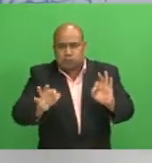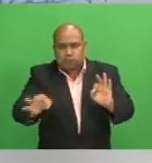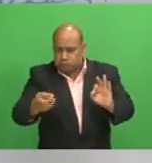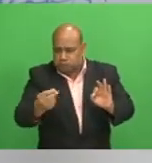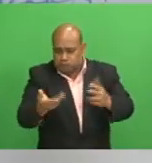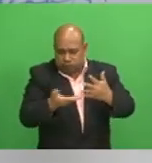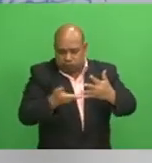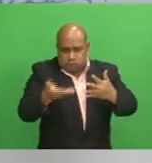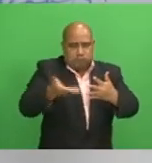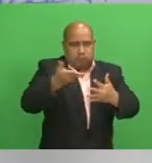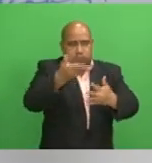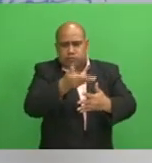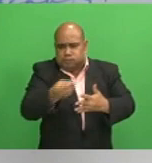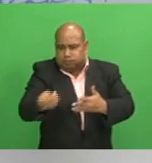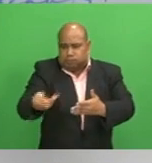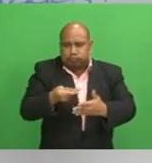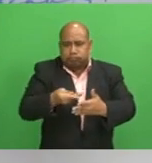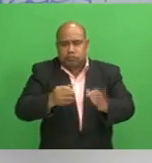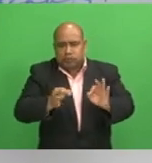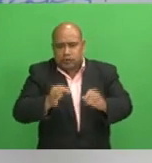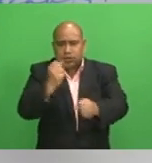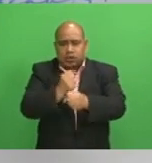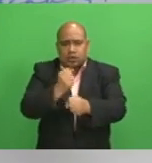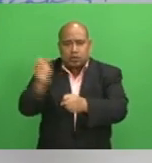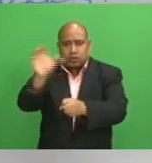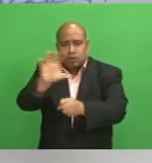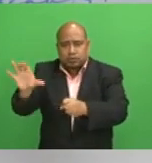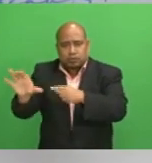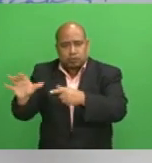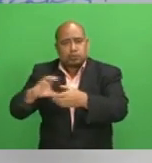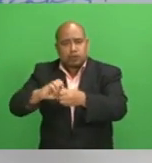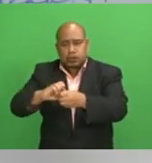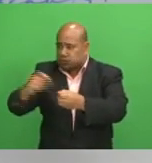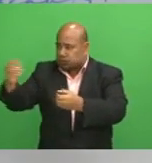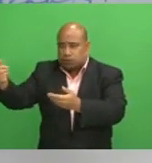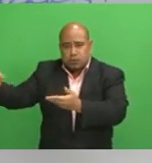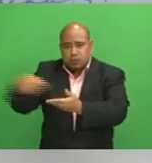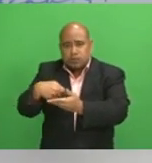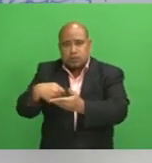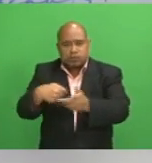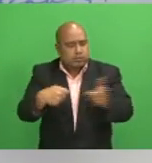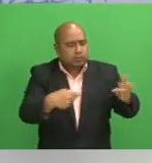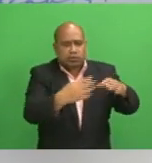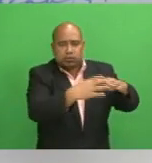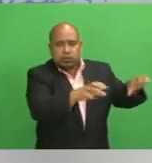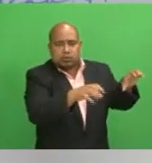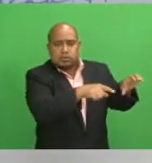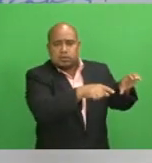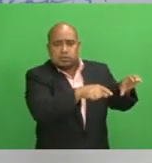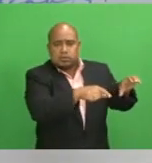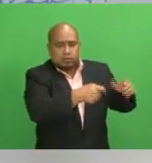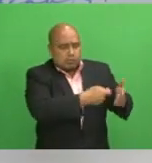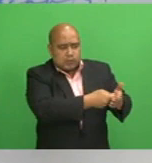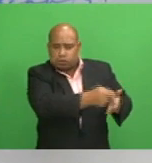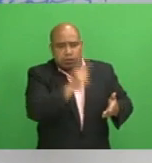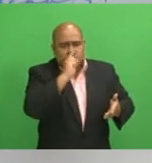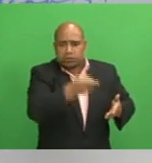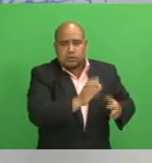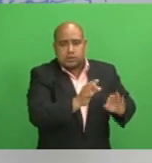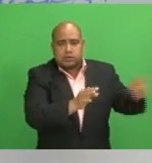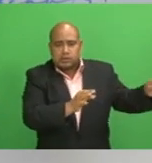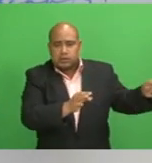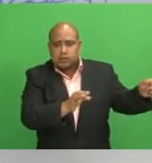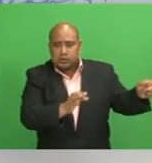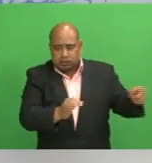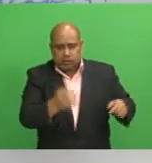who owed rates to municipal council, there is no reason why they can't pay the rates. So there were two issues. One, the